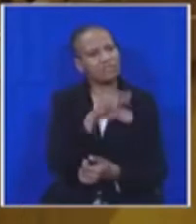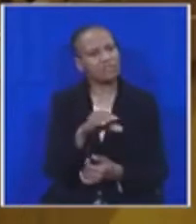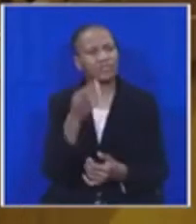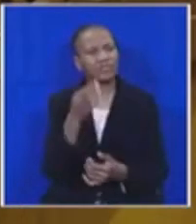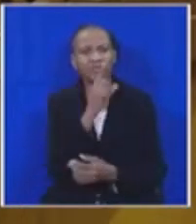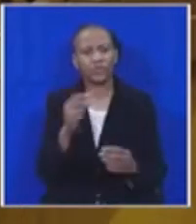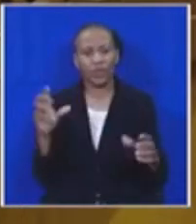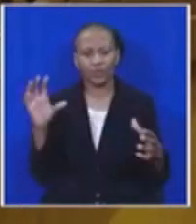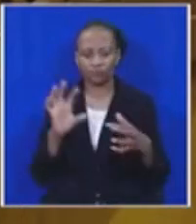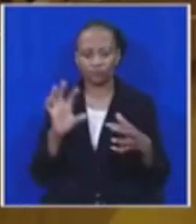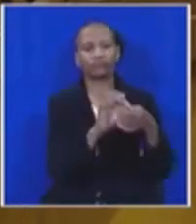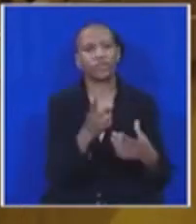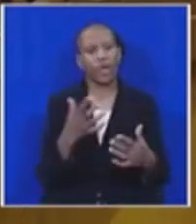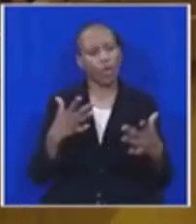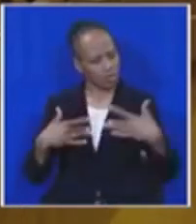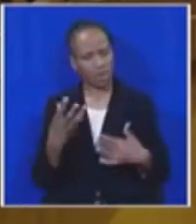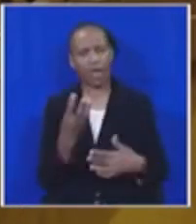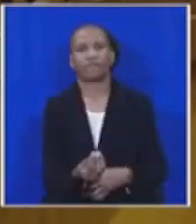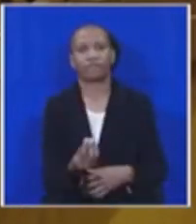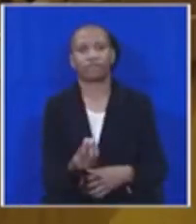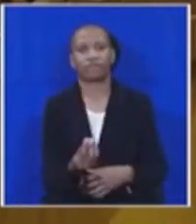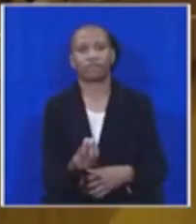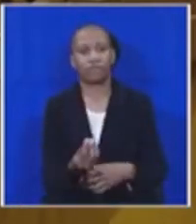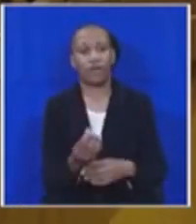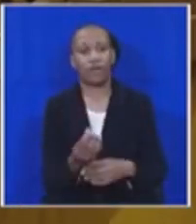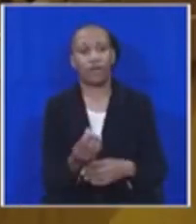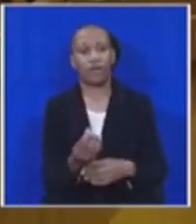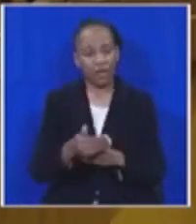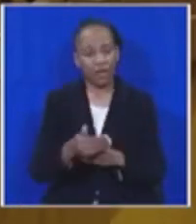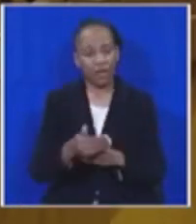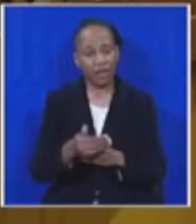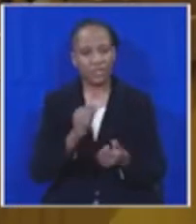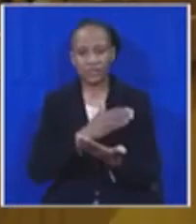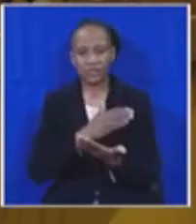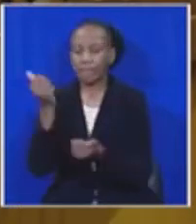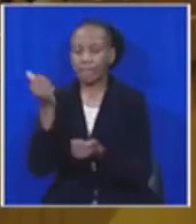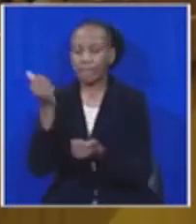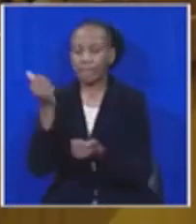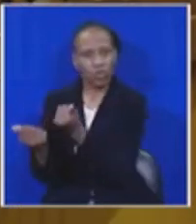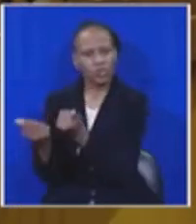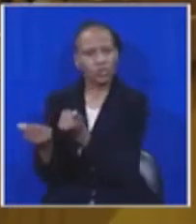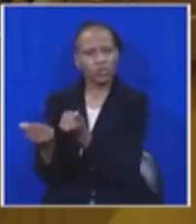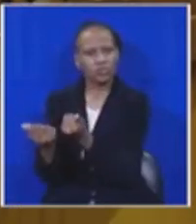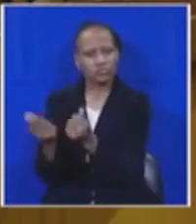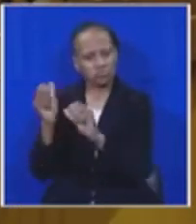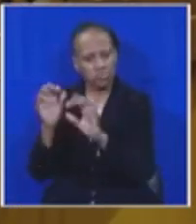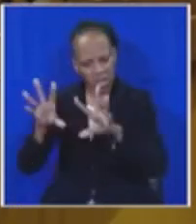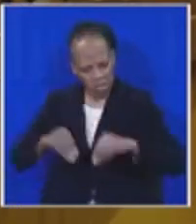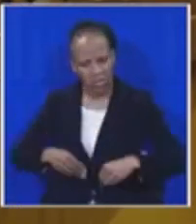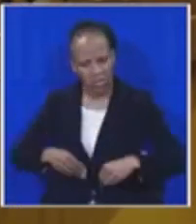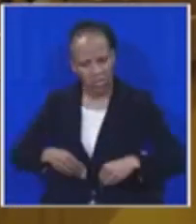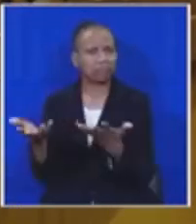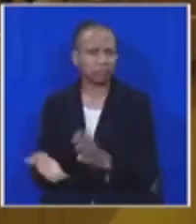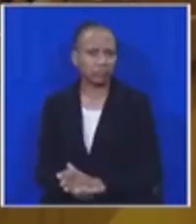declaration that expressed concern at the, quote, emerging trend in some quarters of judicial overreach. This